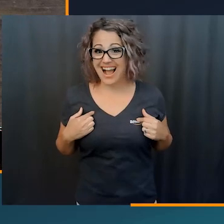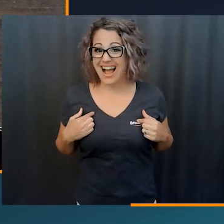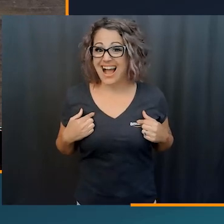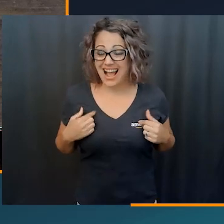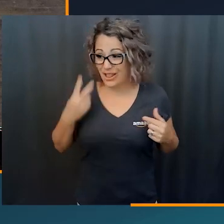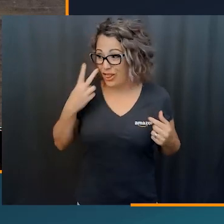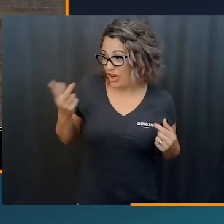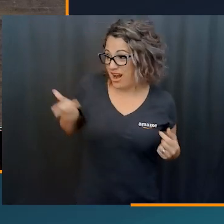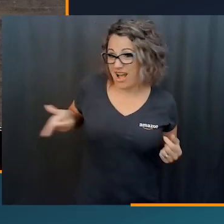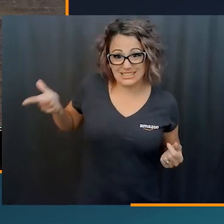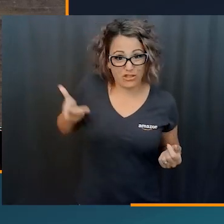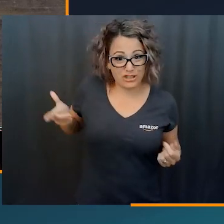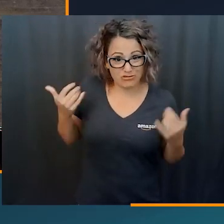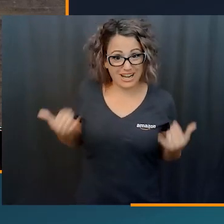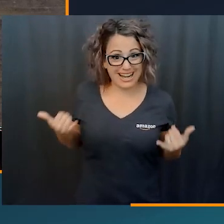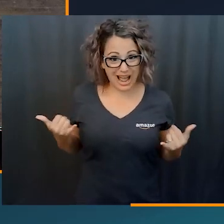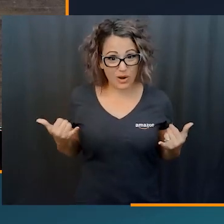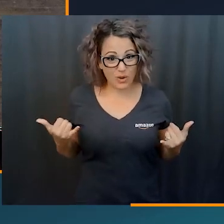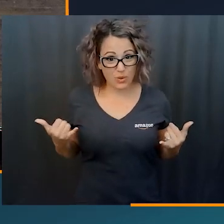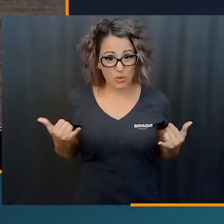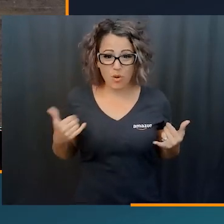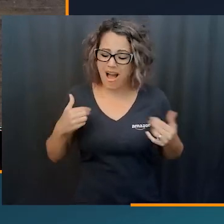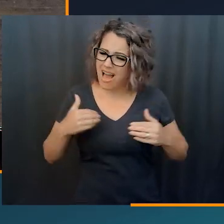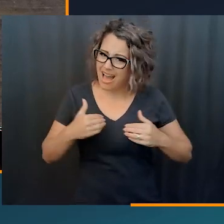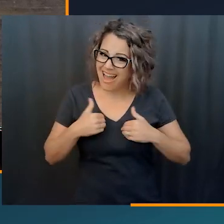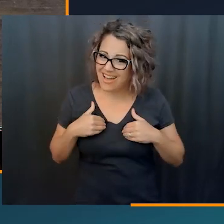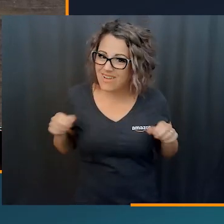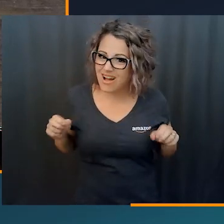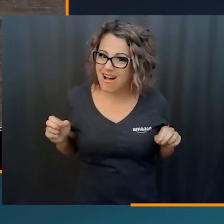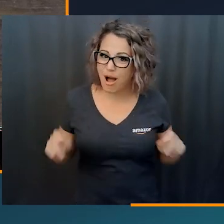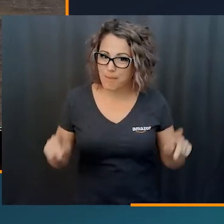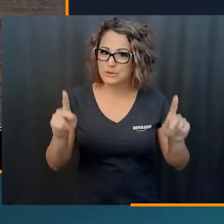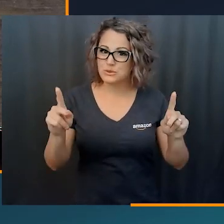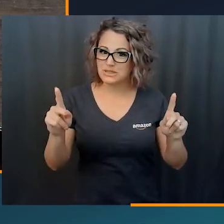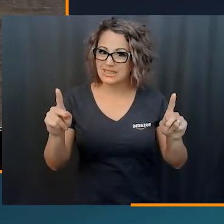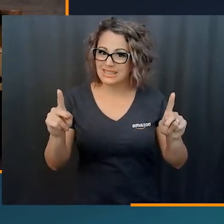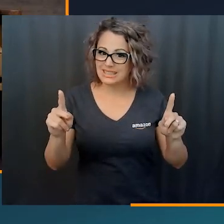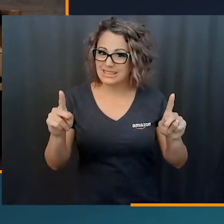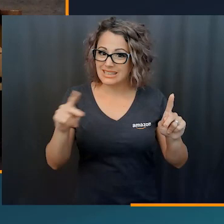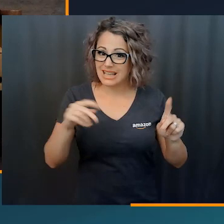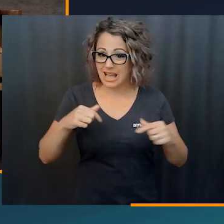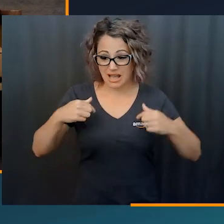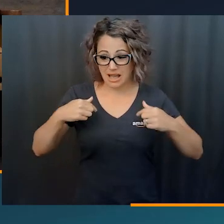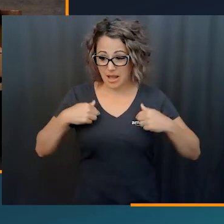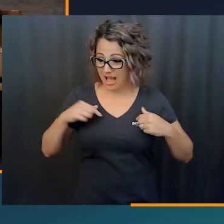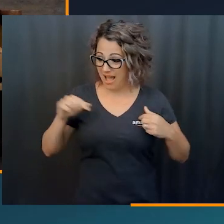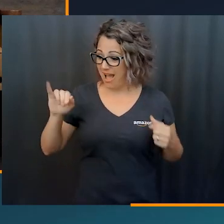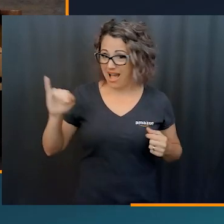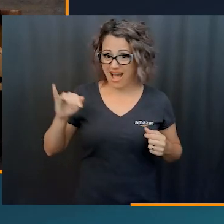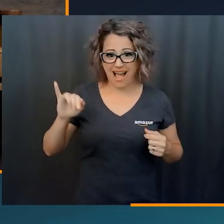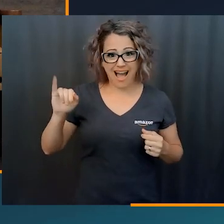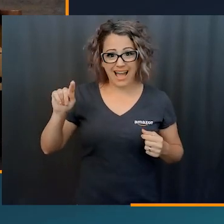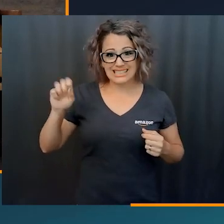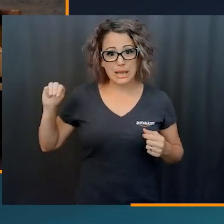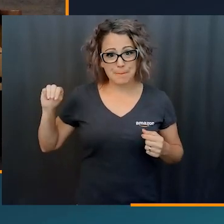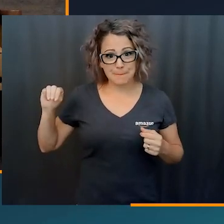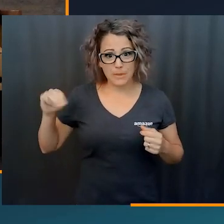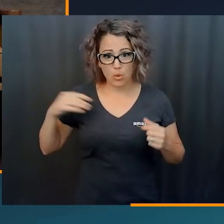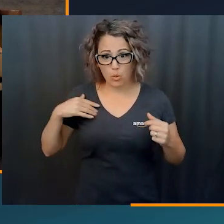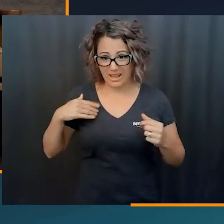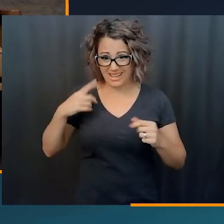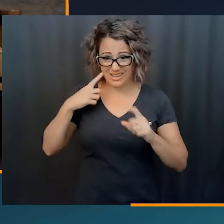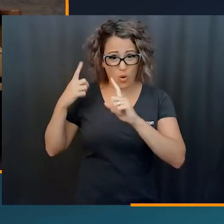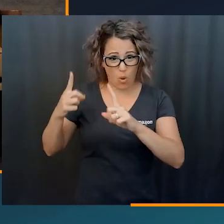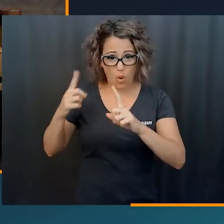I would urge you to look at us three, right? Like there's, there's always opportunity. And even my team,